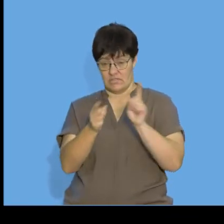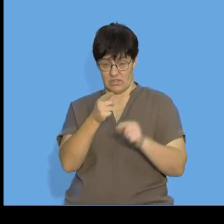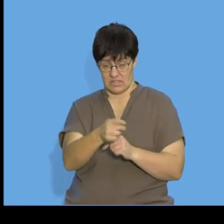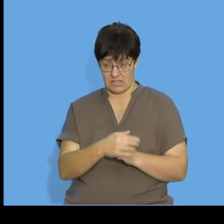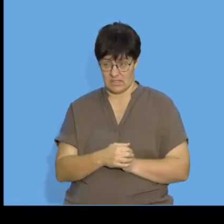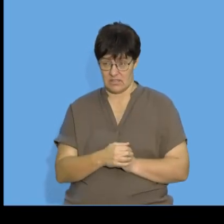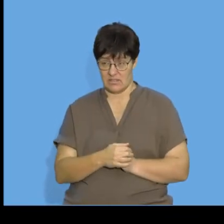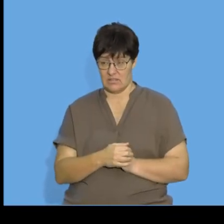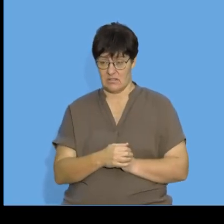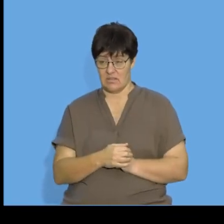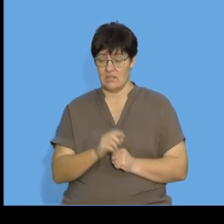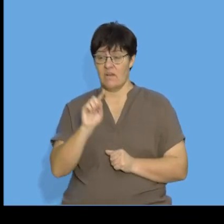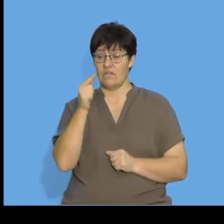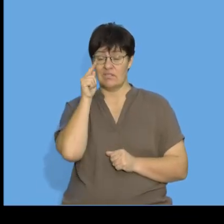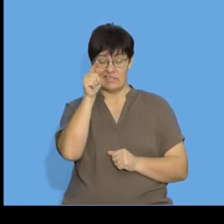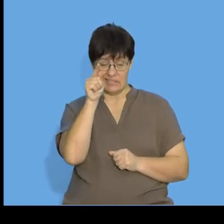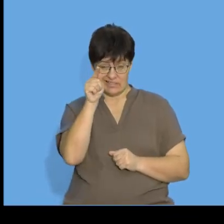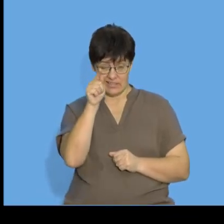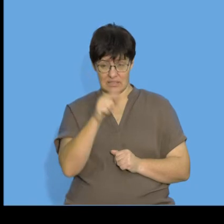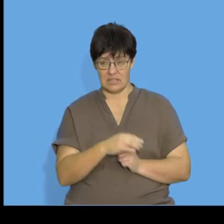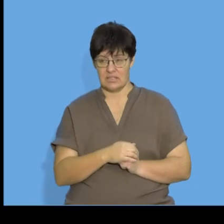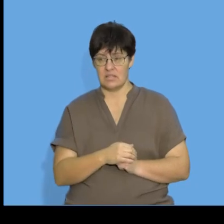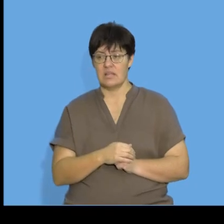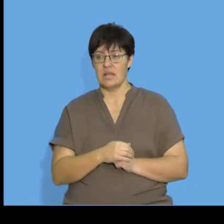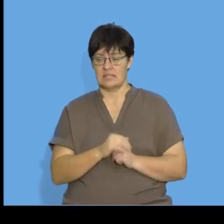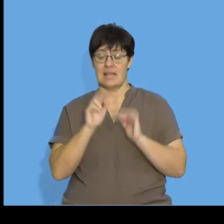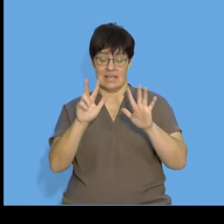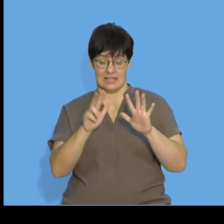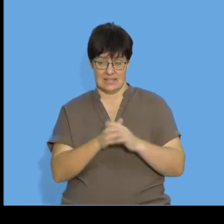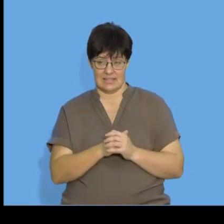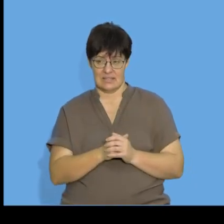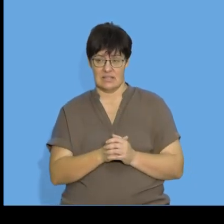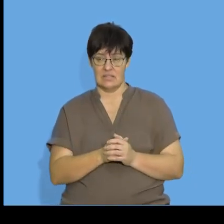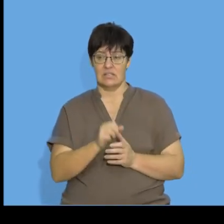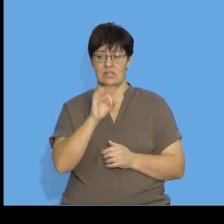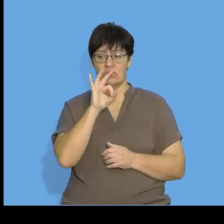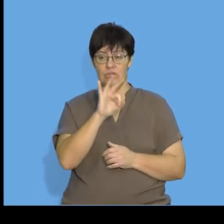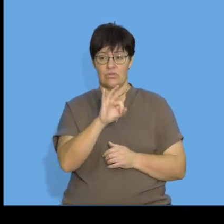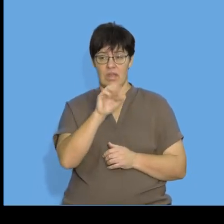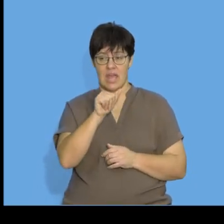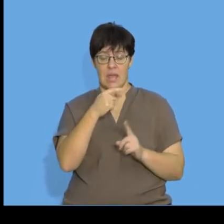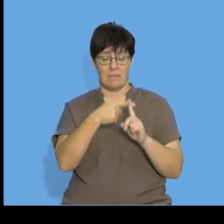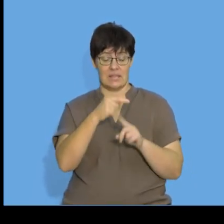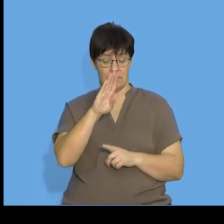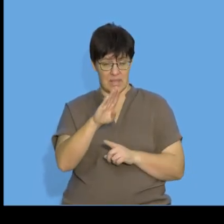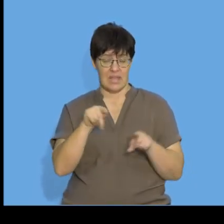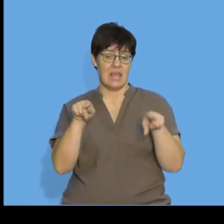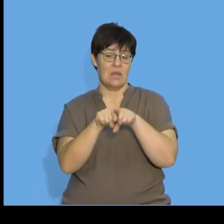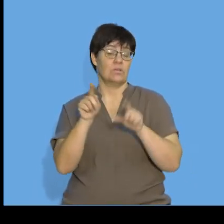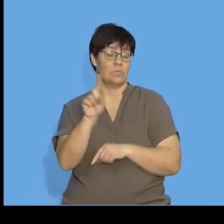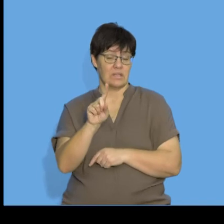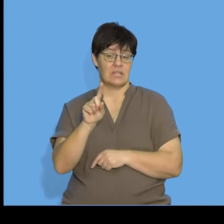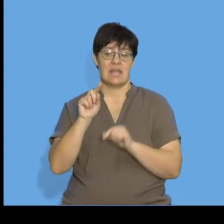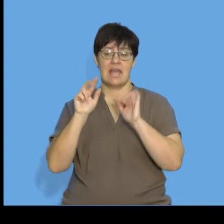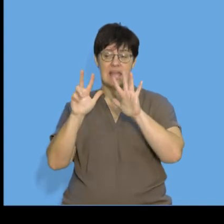so the first term of my first differences is 8 so 3a plus b will be equal to 8